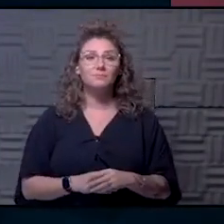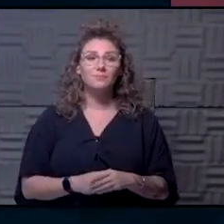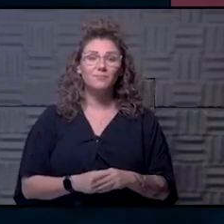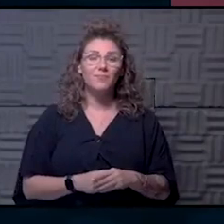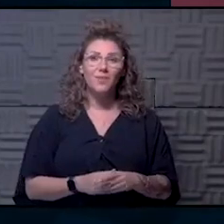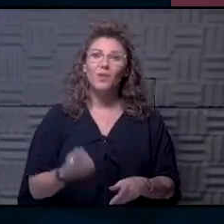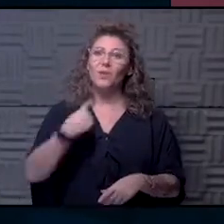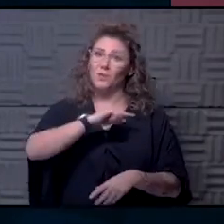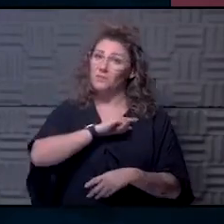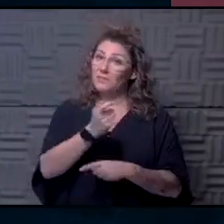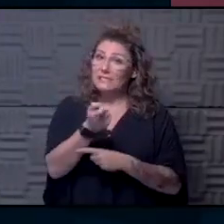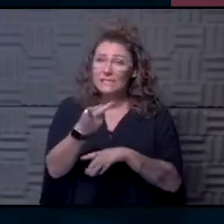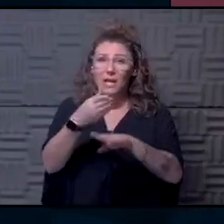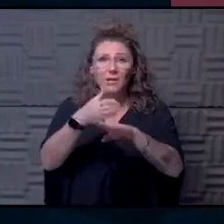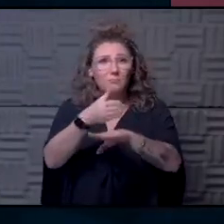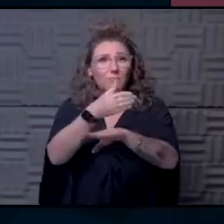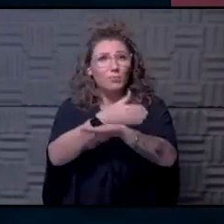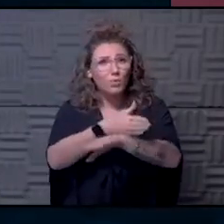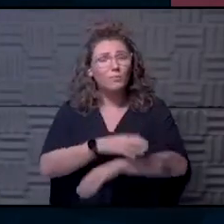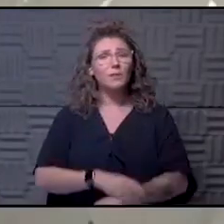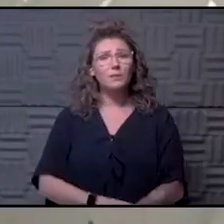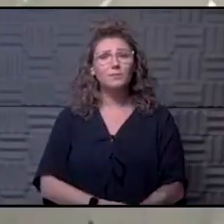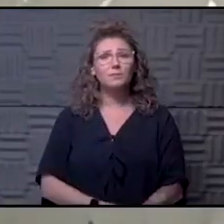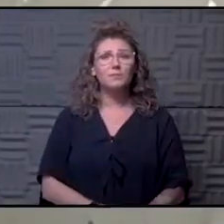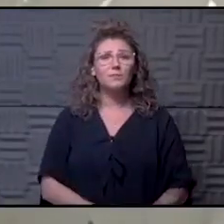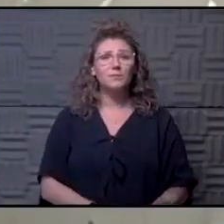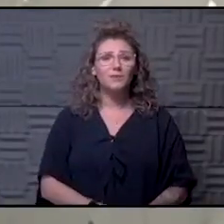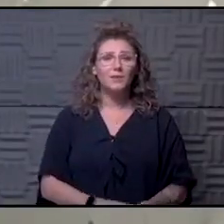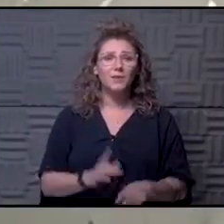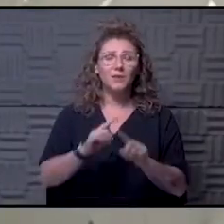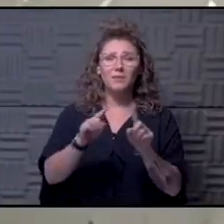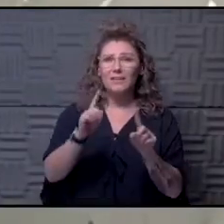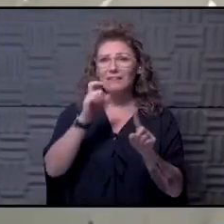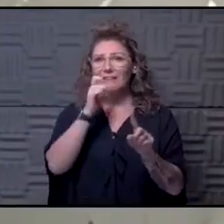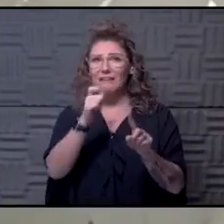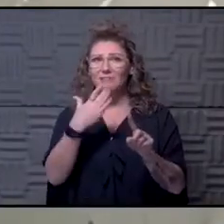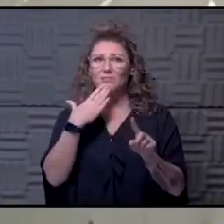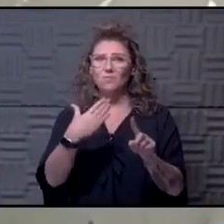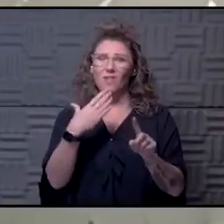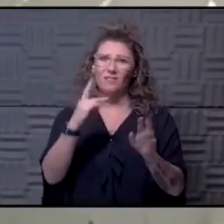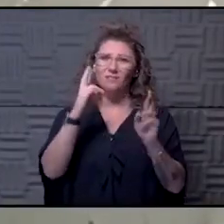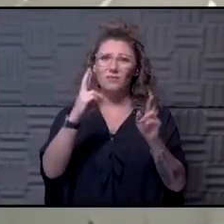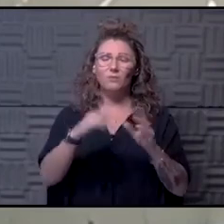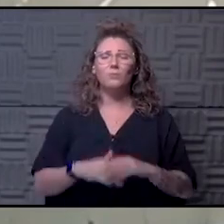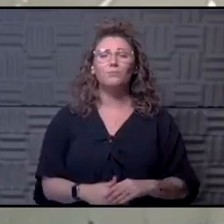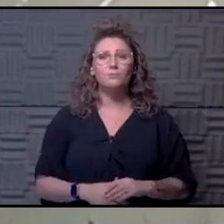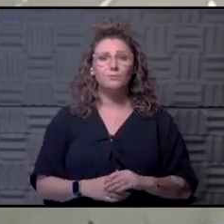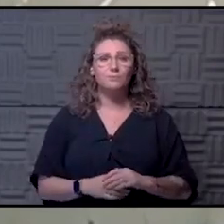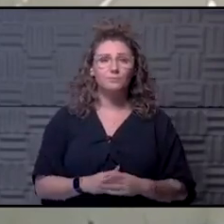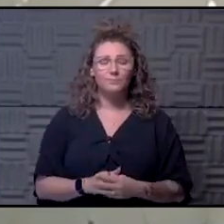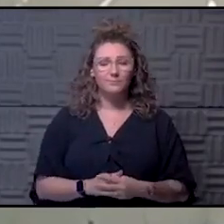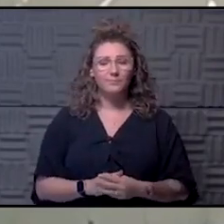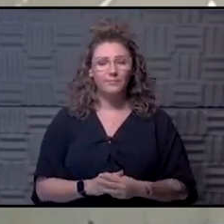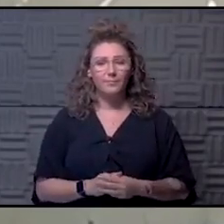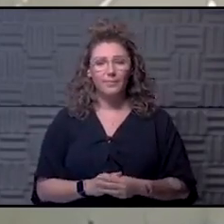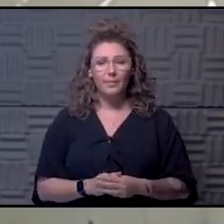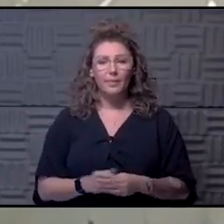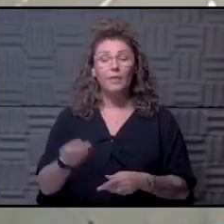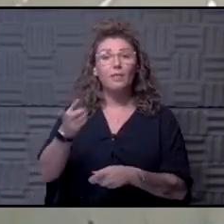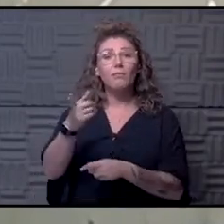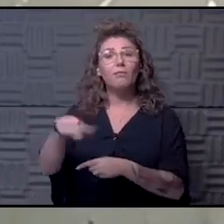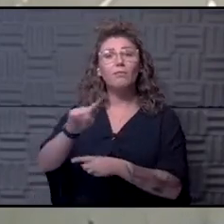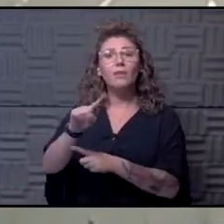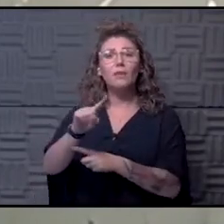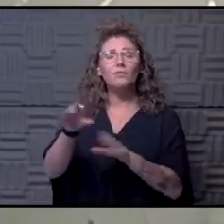some improvements, but didn't quite go as well as we hoped. They did a couple